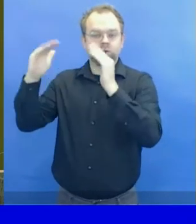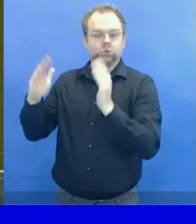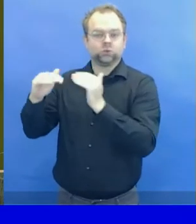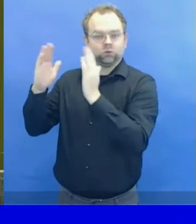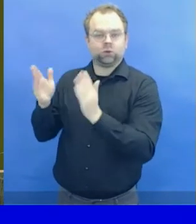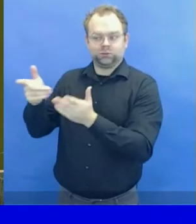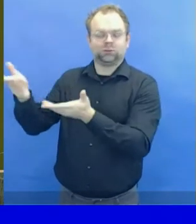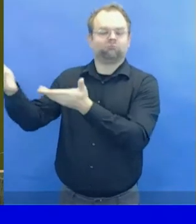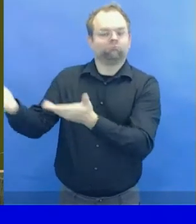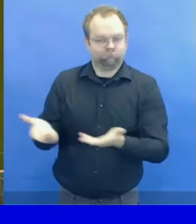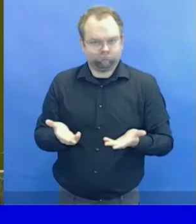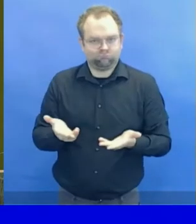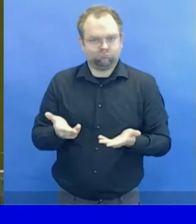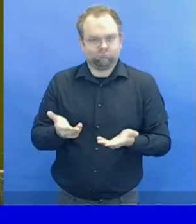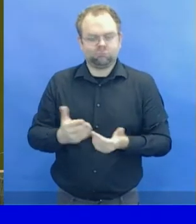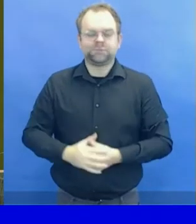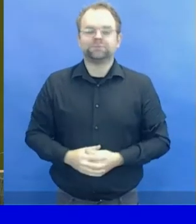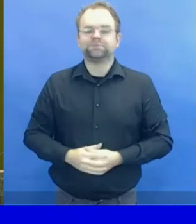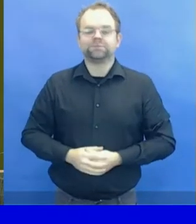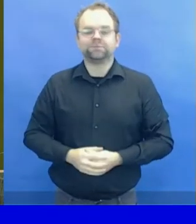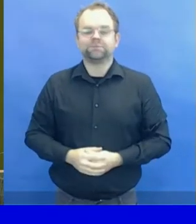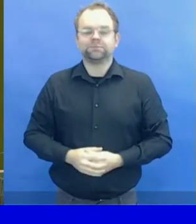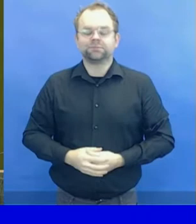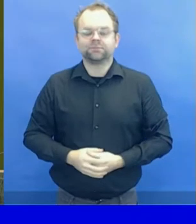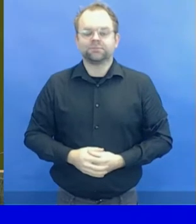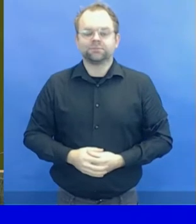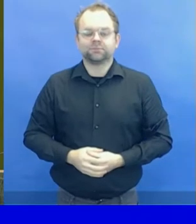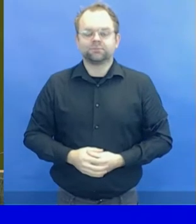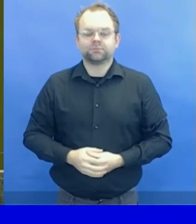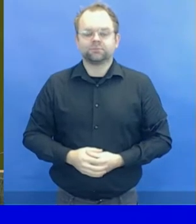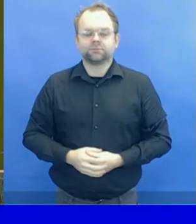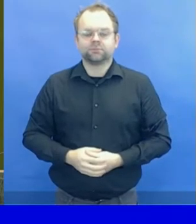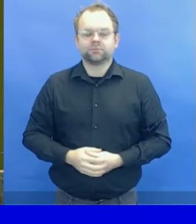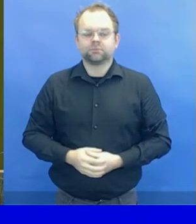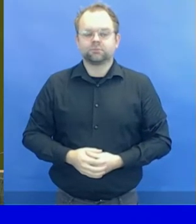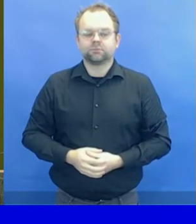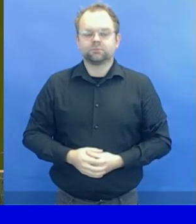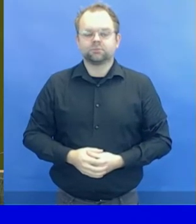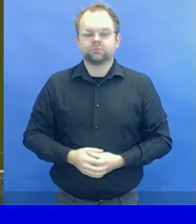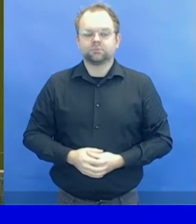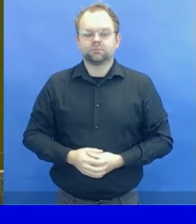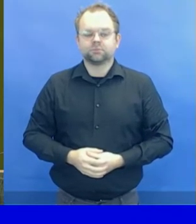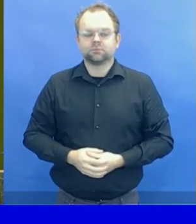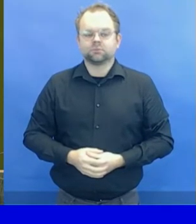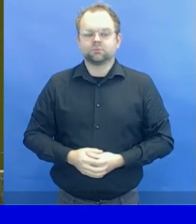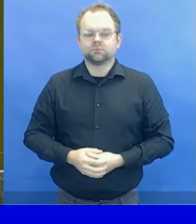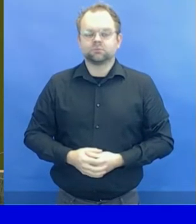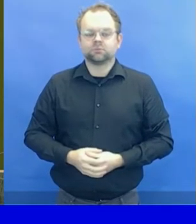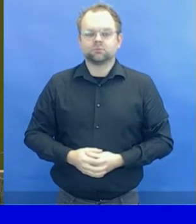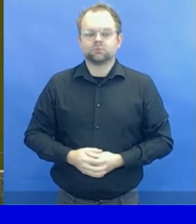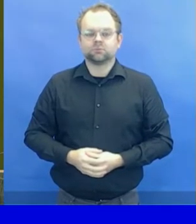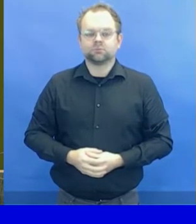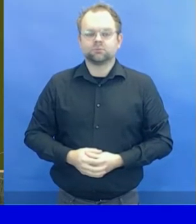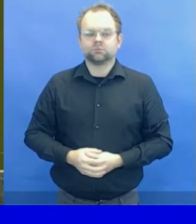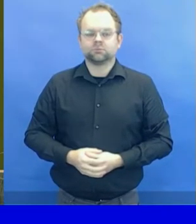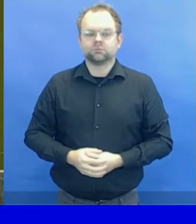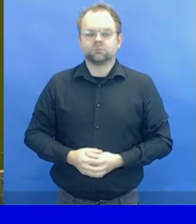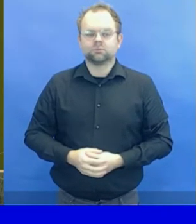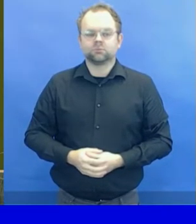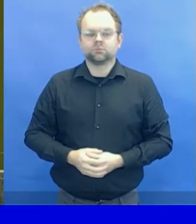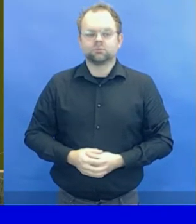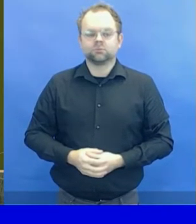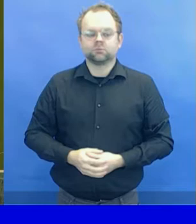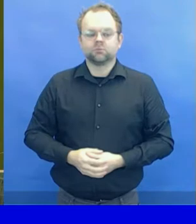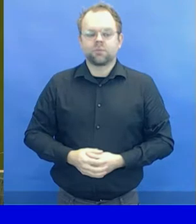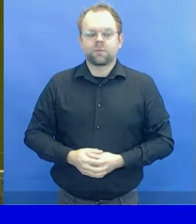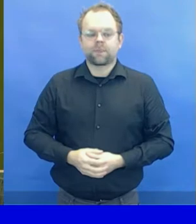Now, ladies and gentlemen, I now have the honor to present a video